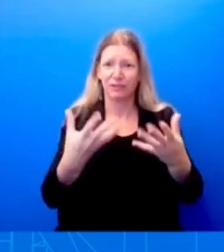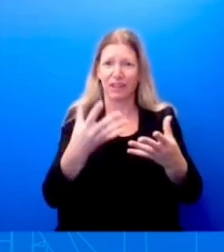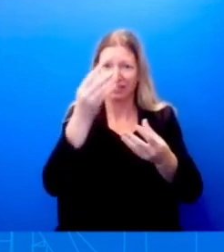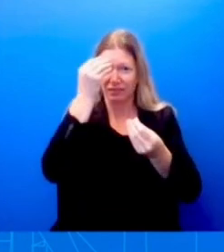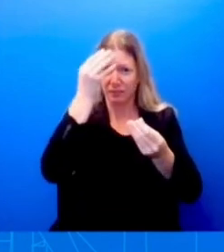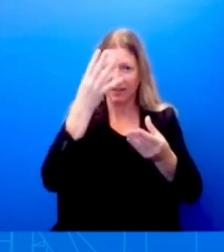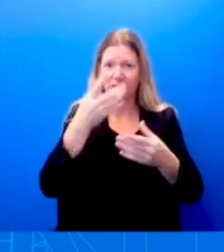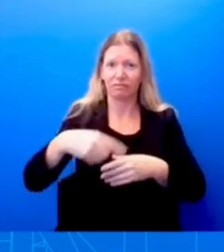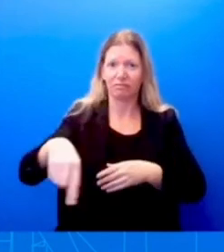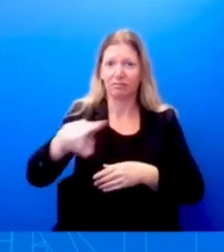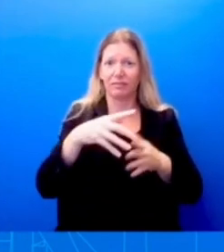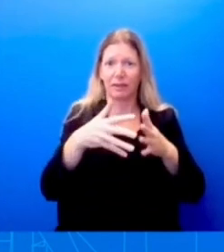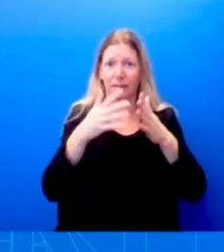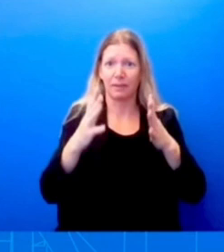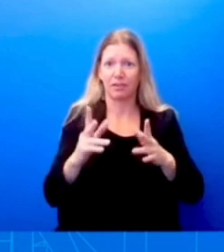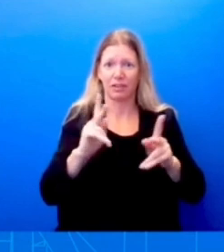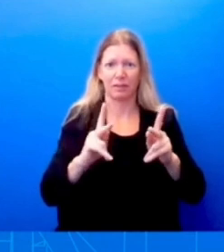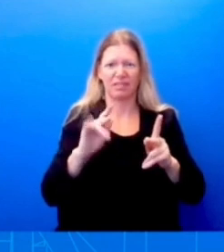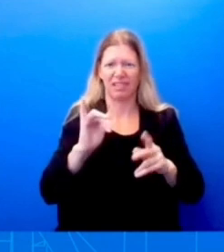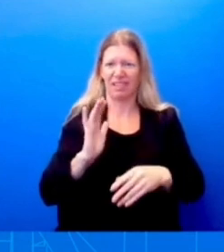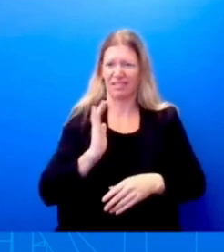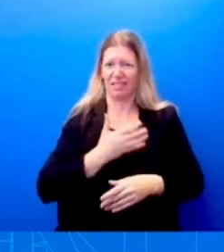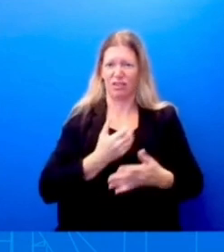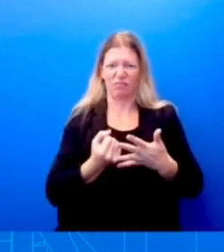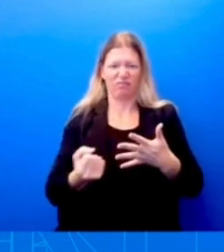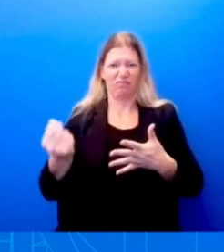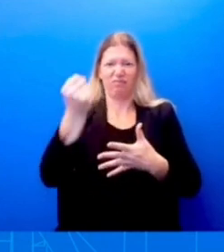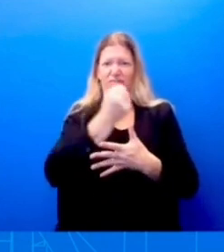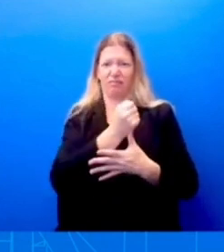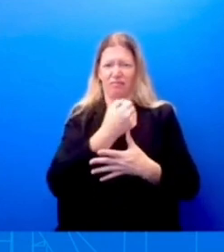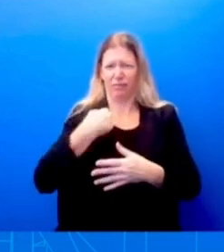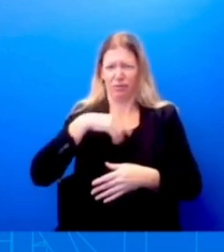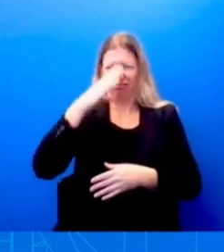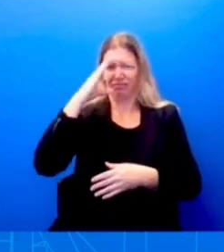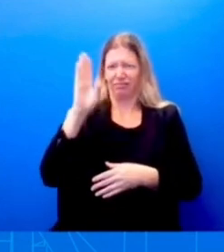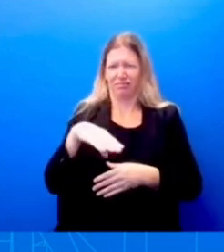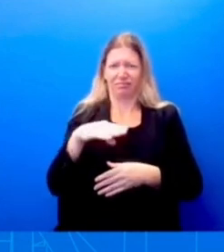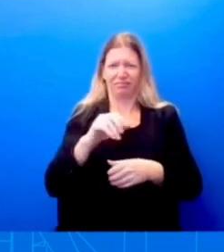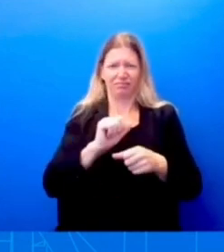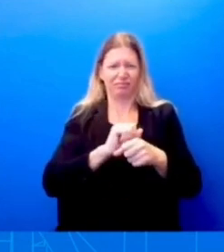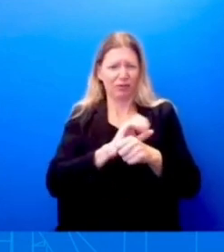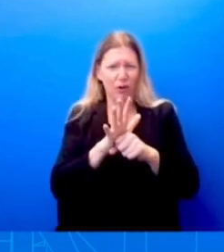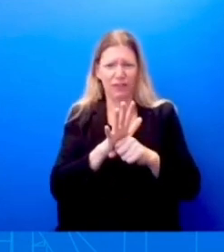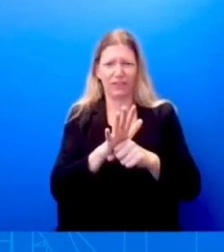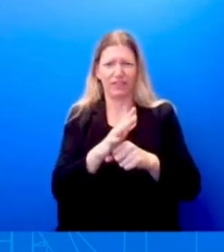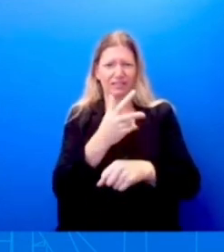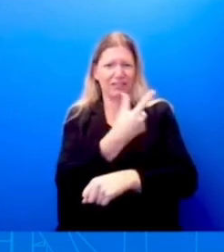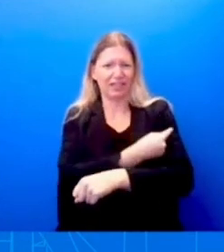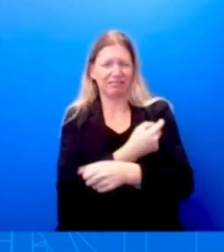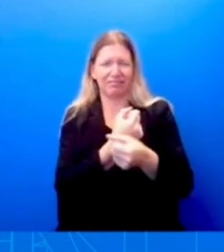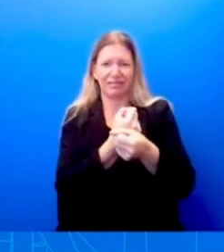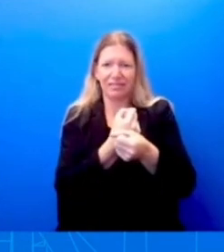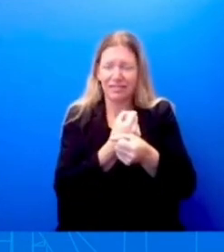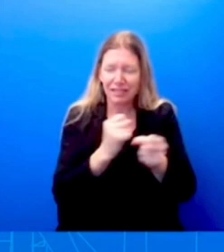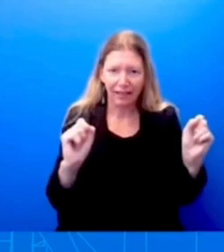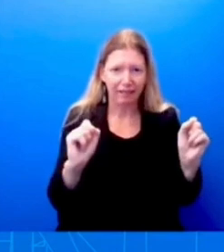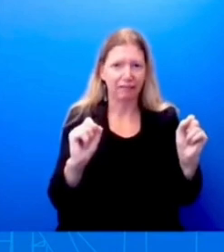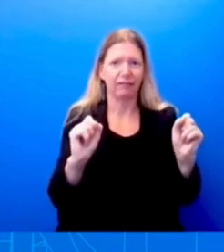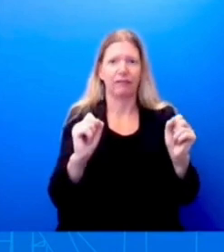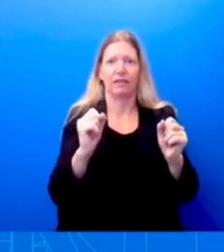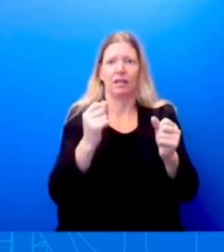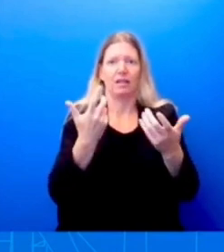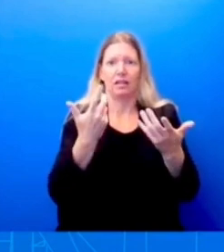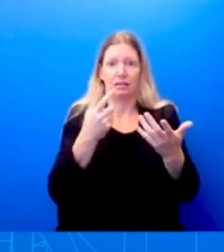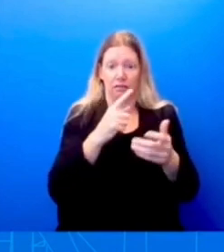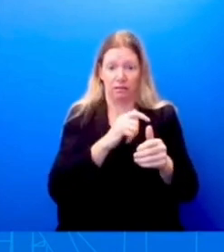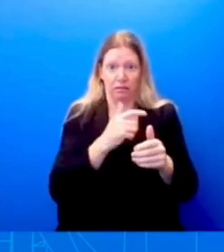that COVID-19 vaccinations are the safest to protect to protection for avoiding hospitalization, long term health outcomes